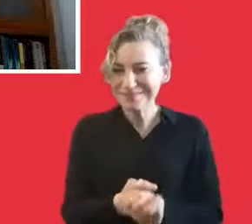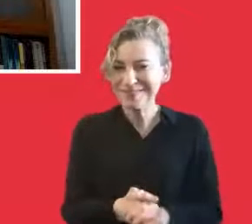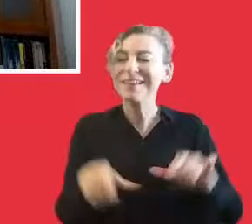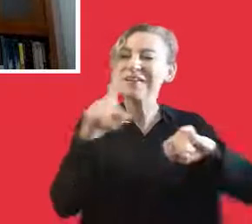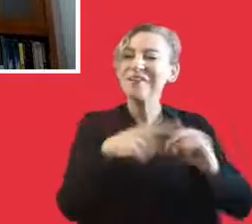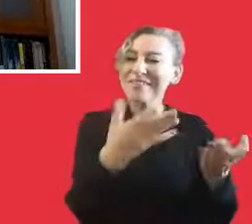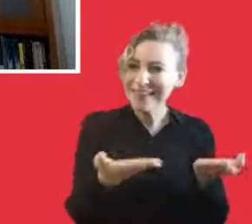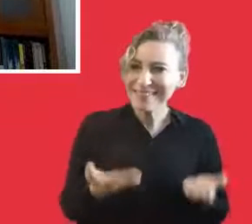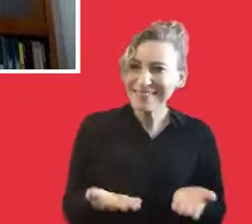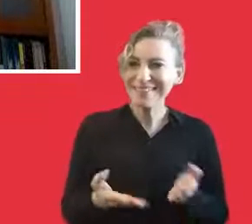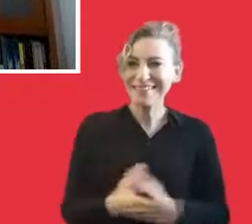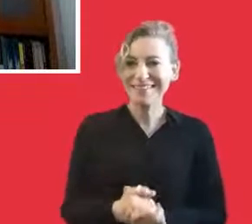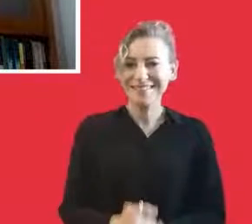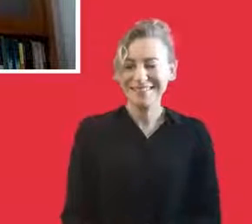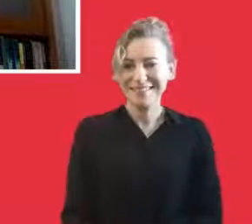Okay, welcome again.